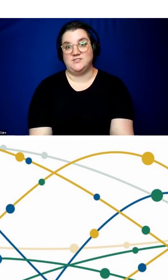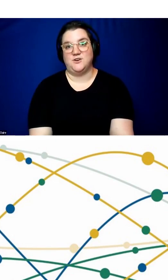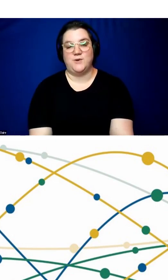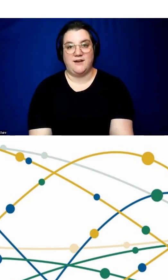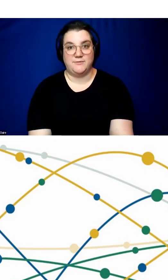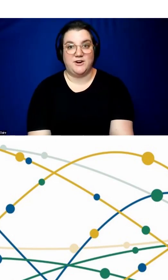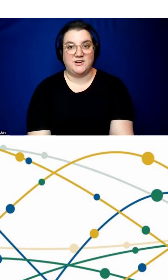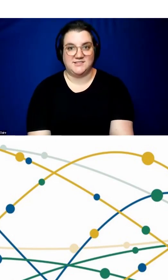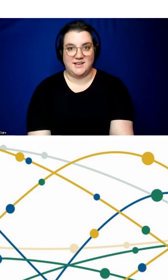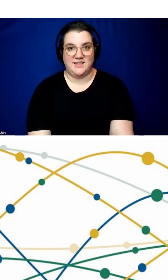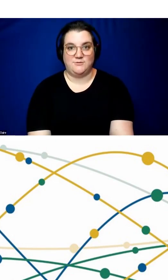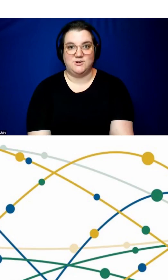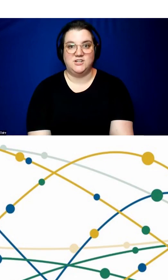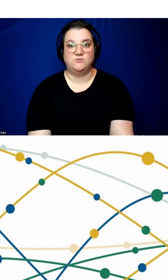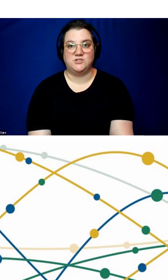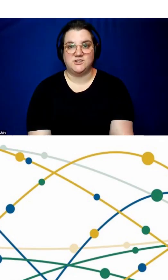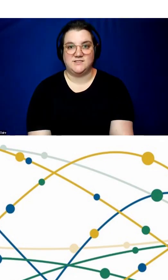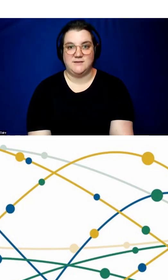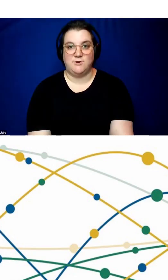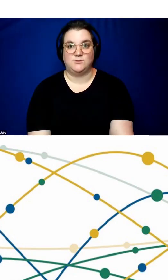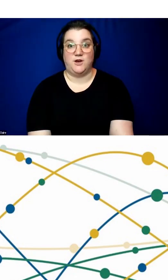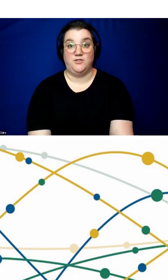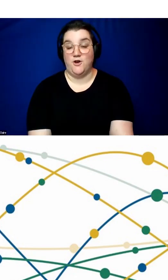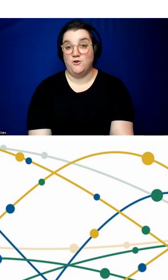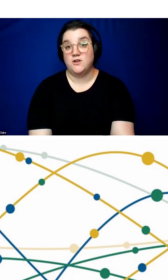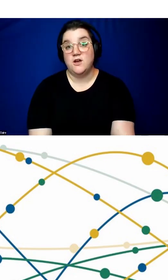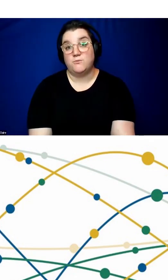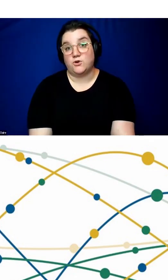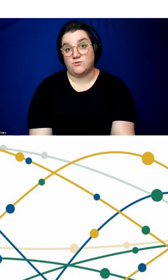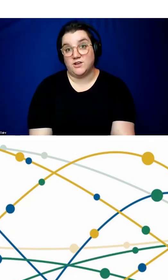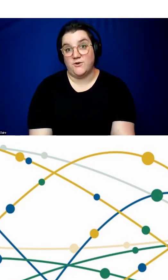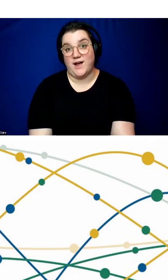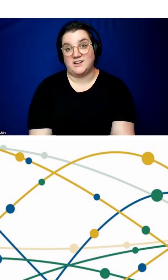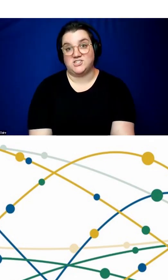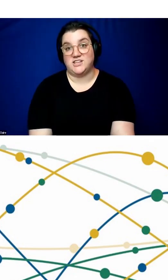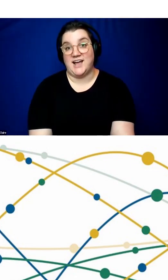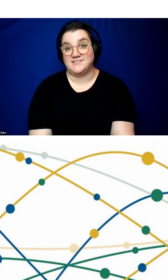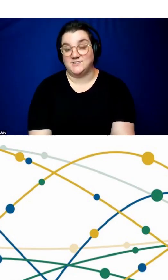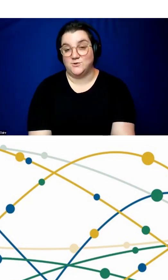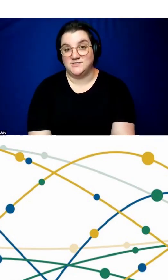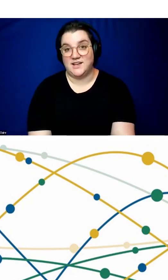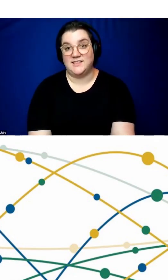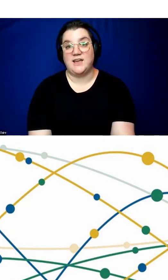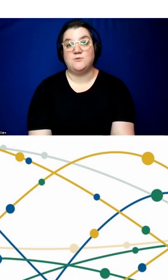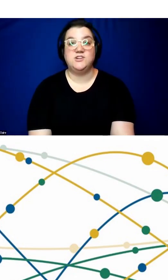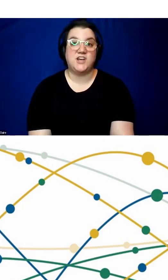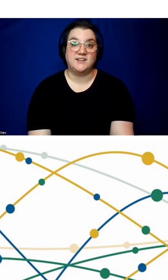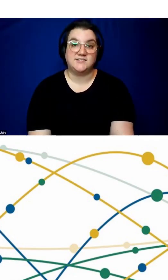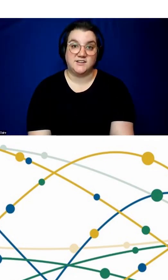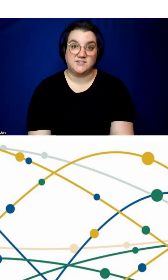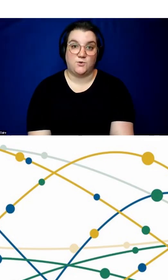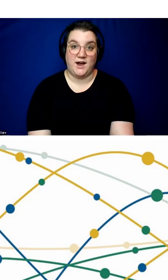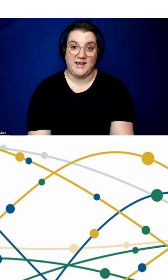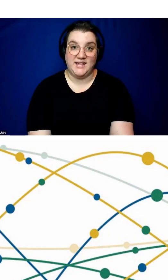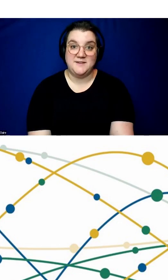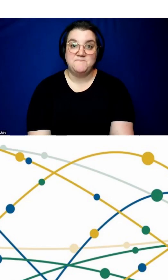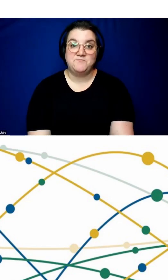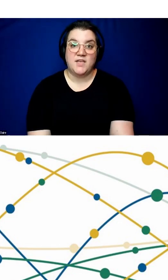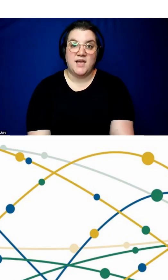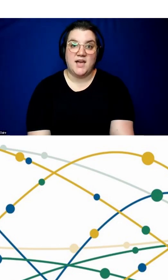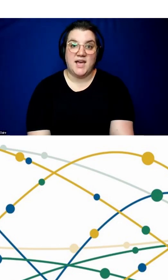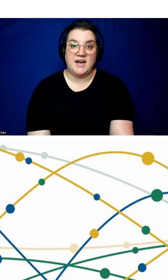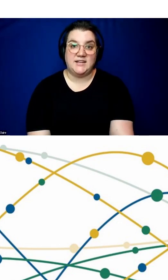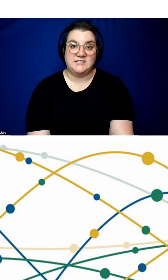even. So, we have American Sign Language, which is the most well-known. Puerto Rico actually has its own sign language, as does Hawaii.